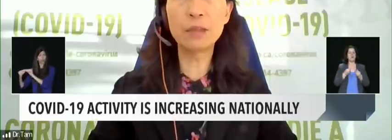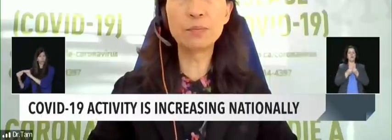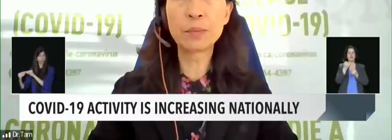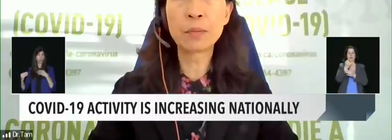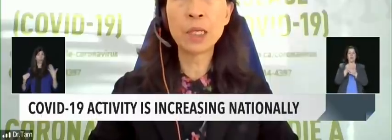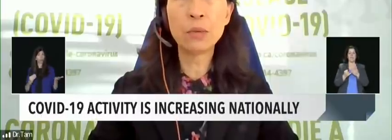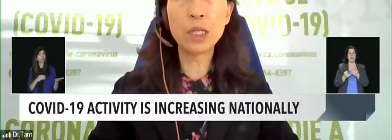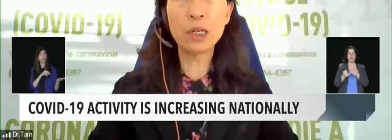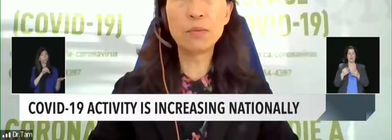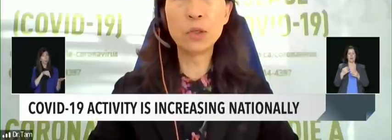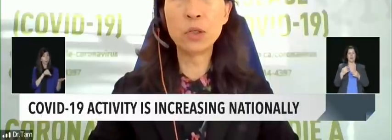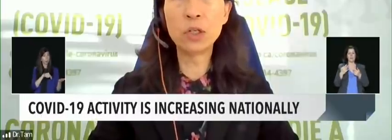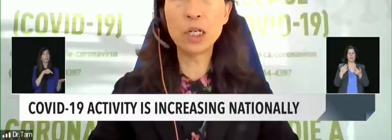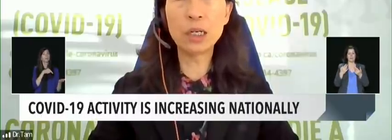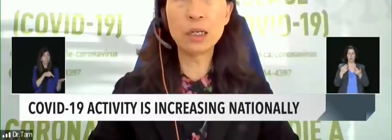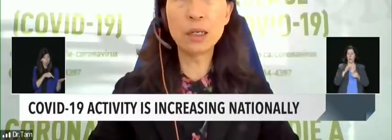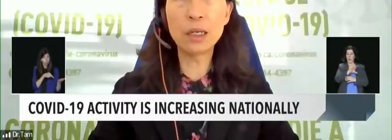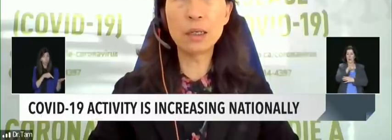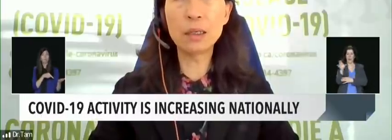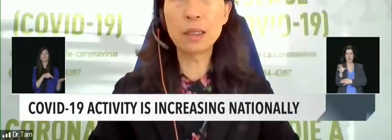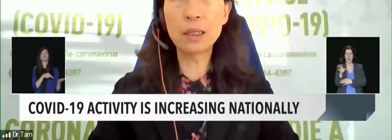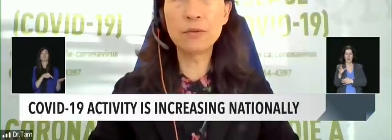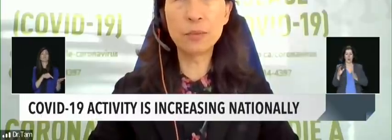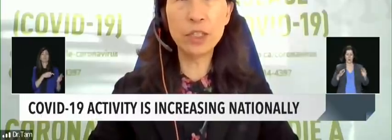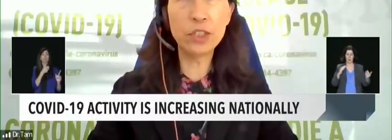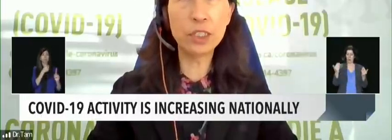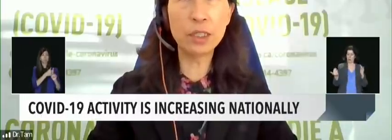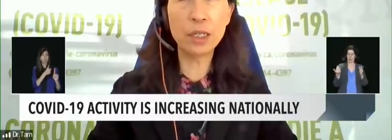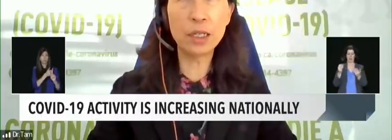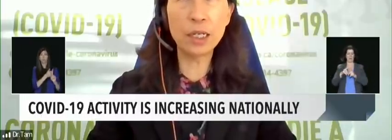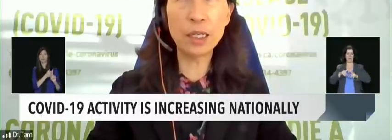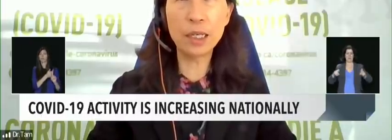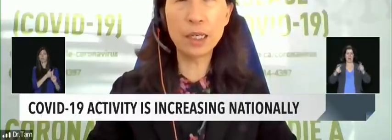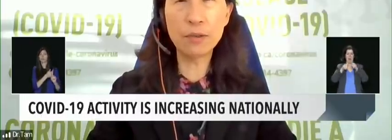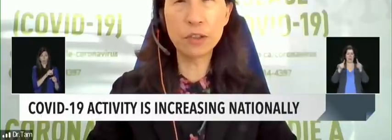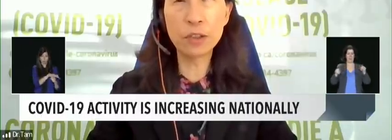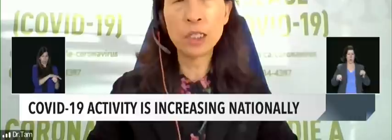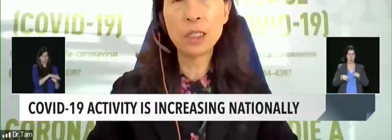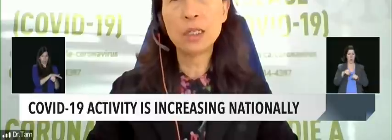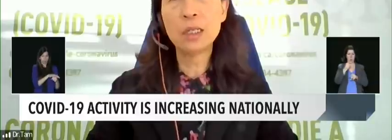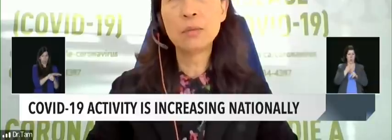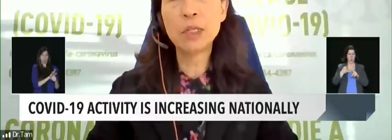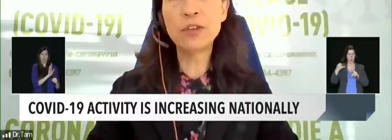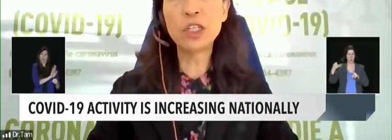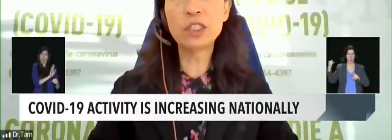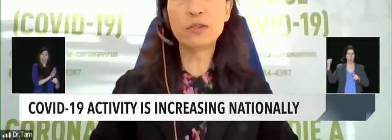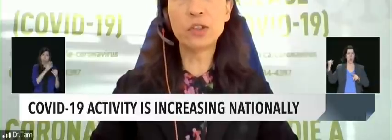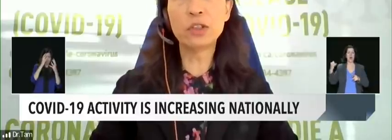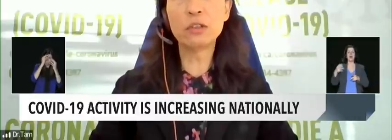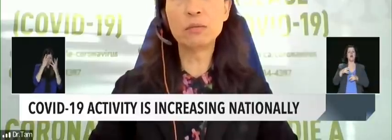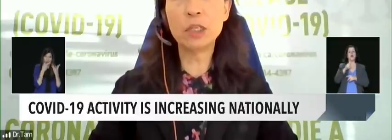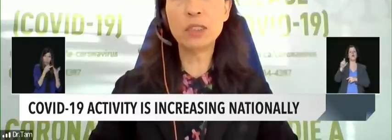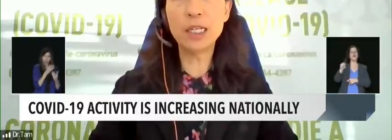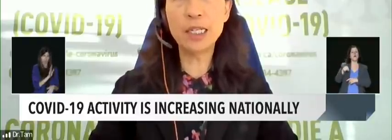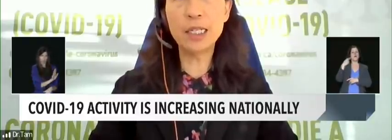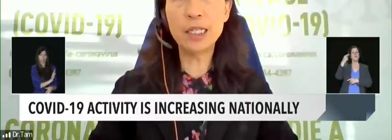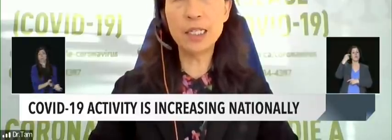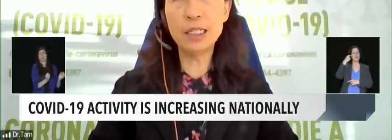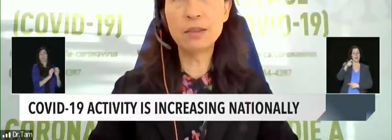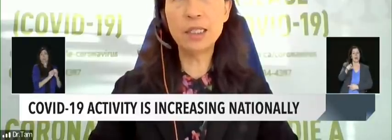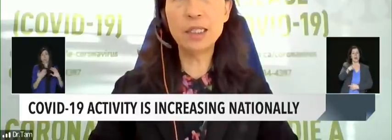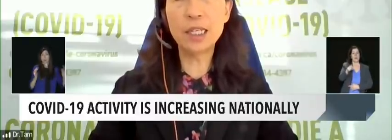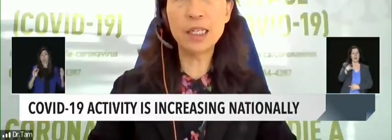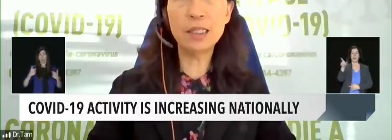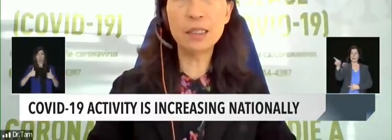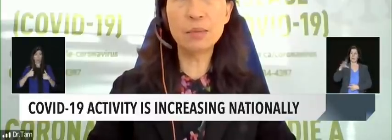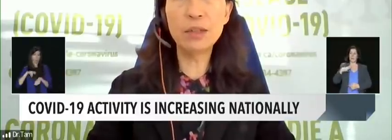have more information at their level. But first of all, most likely